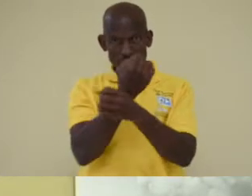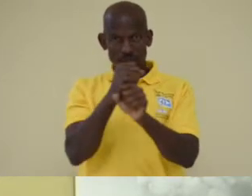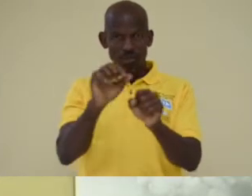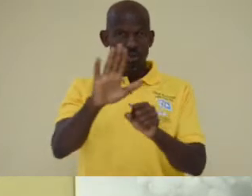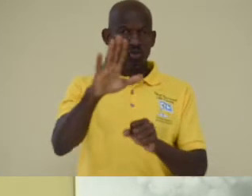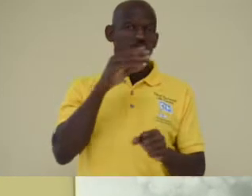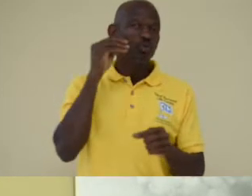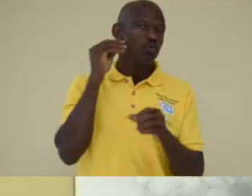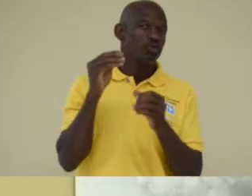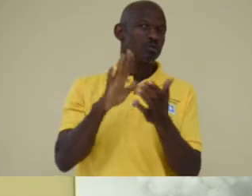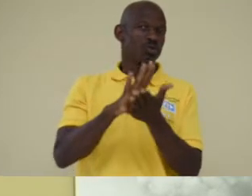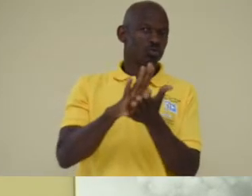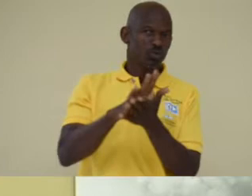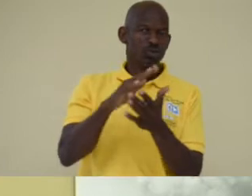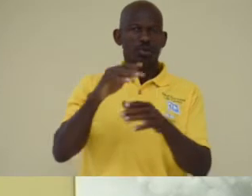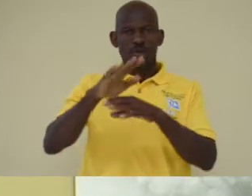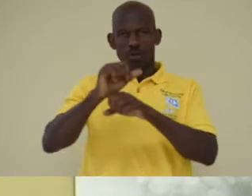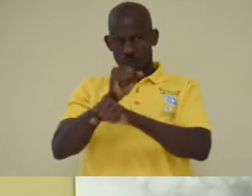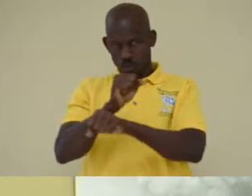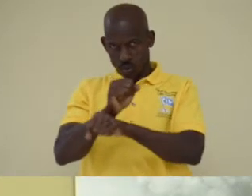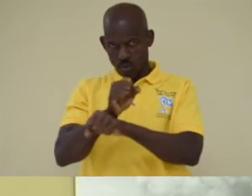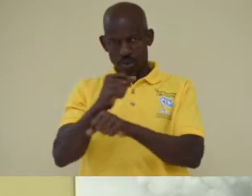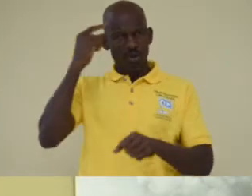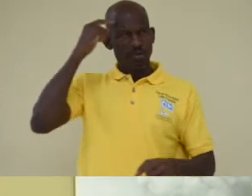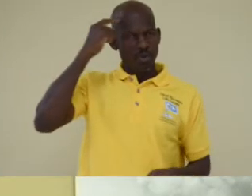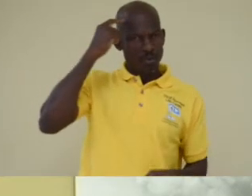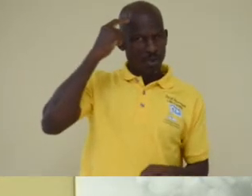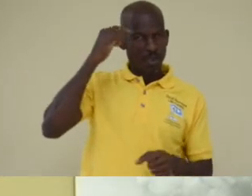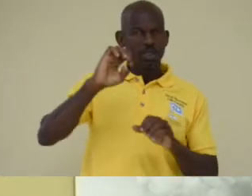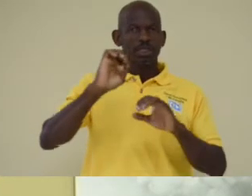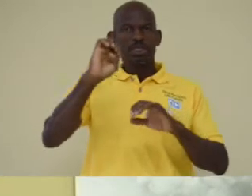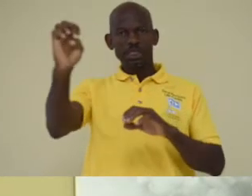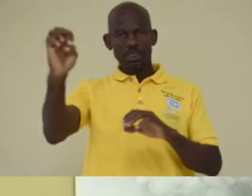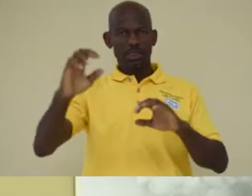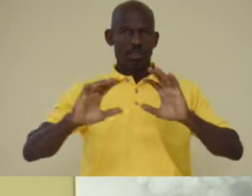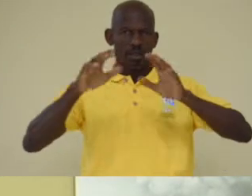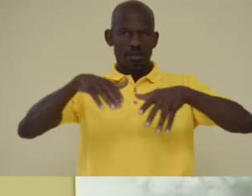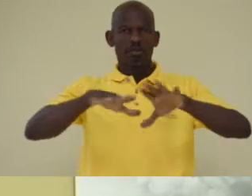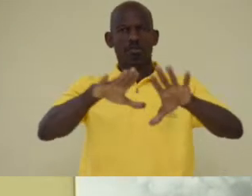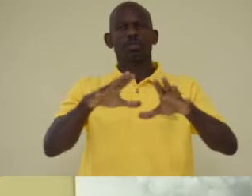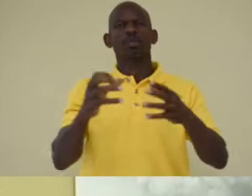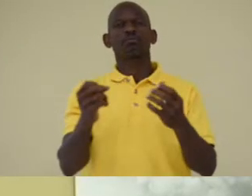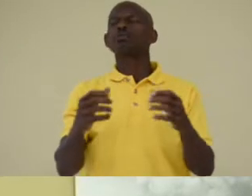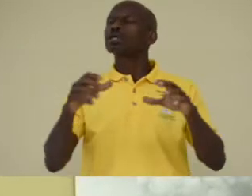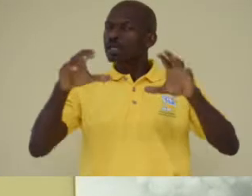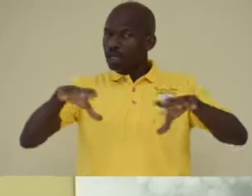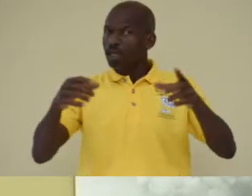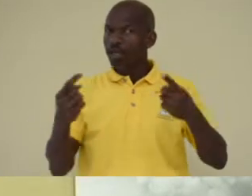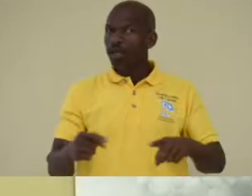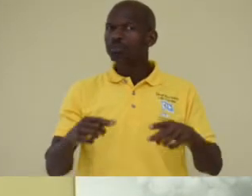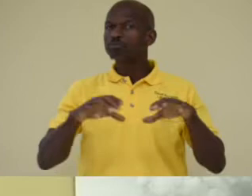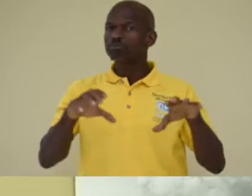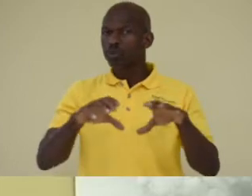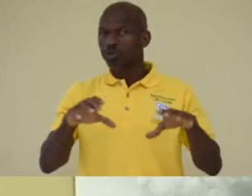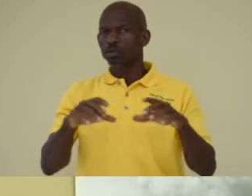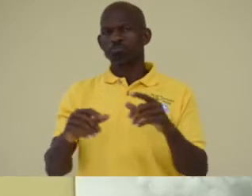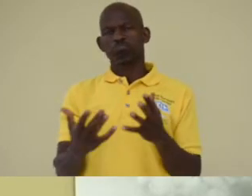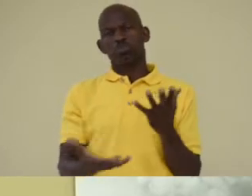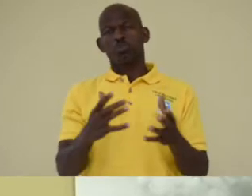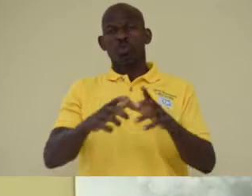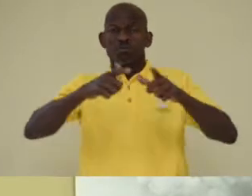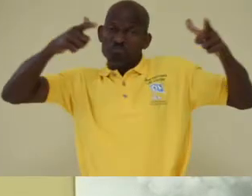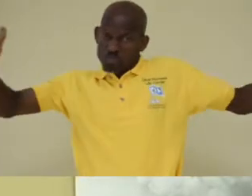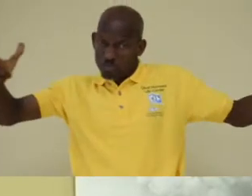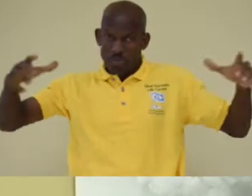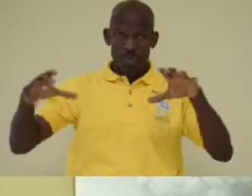at home, school, and at work. Remember, the Eastern Caribbean is a seismically active area. And while damaging earthquakes may not